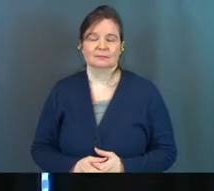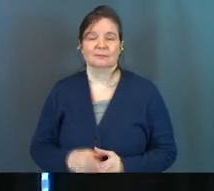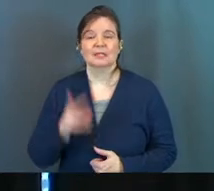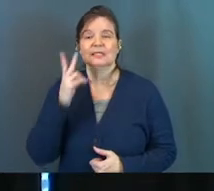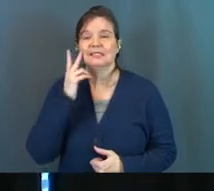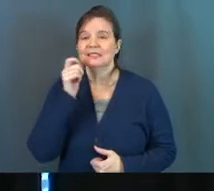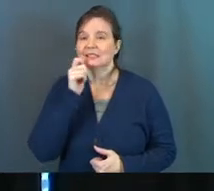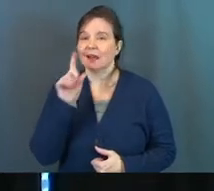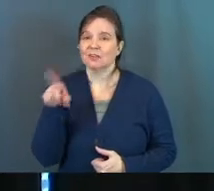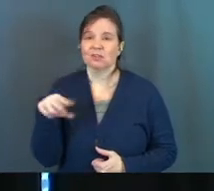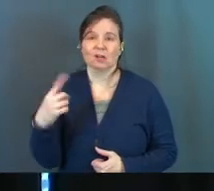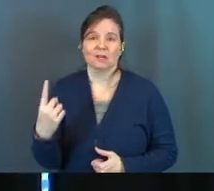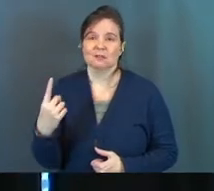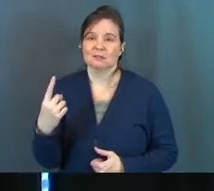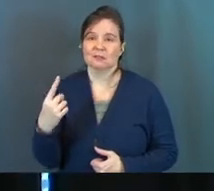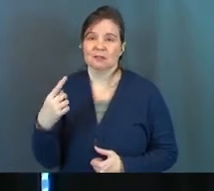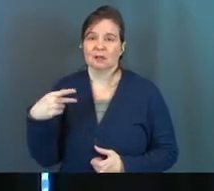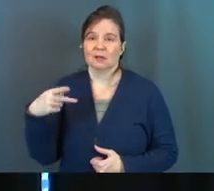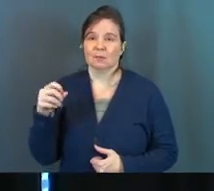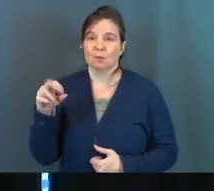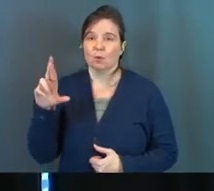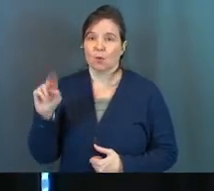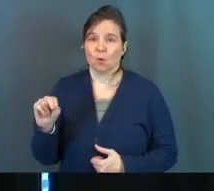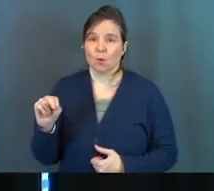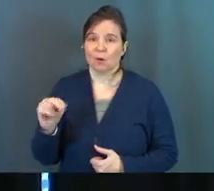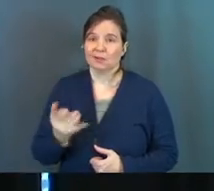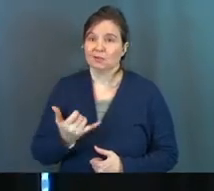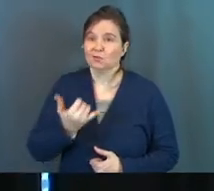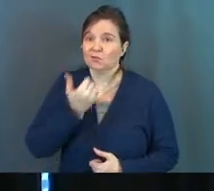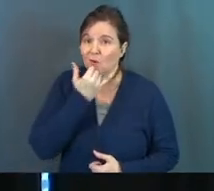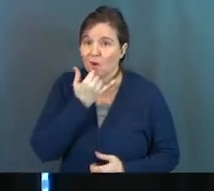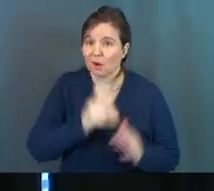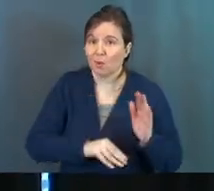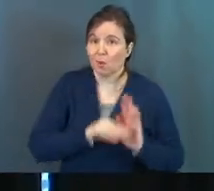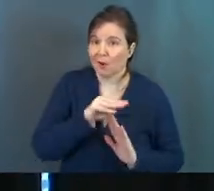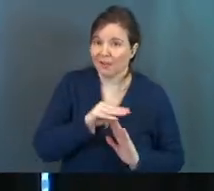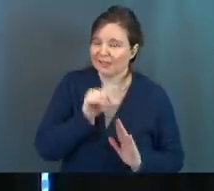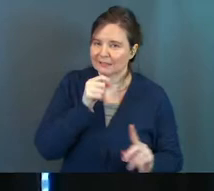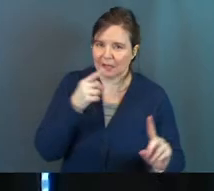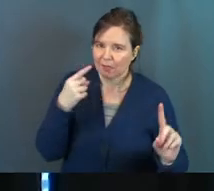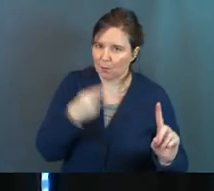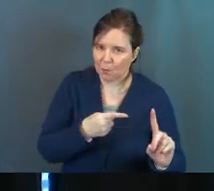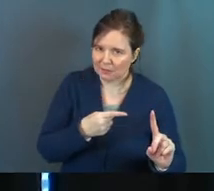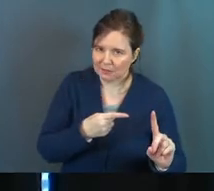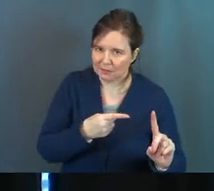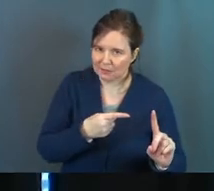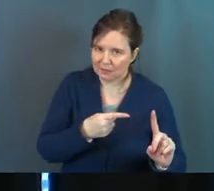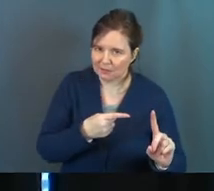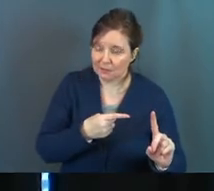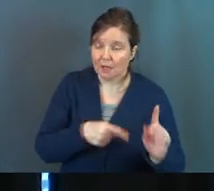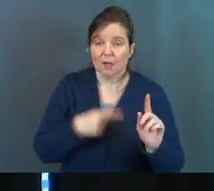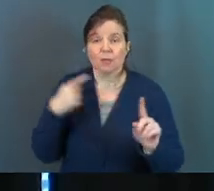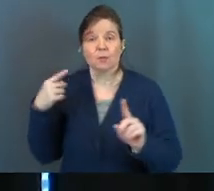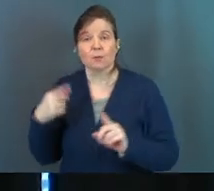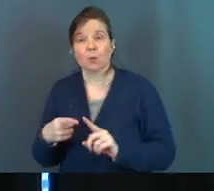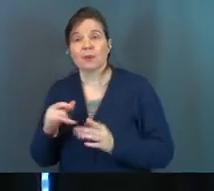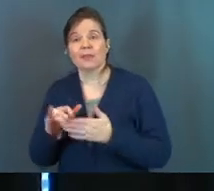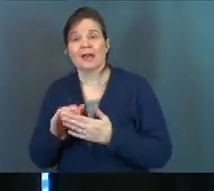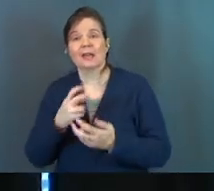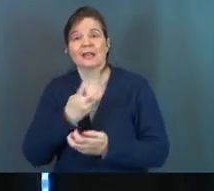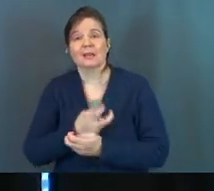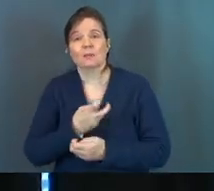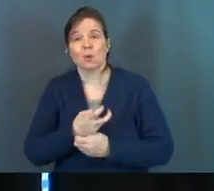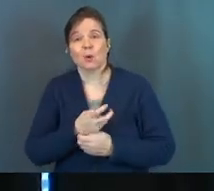See, it's not just that pornography is morally wrong. That's not the point. The point is that it